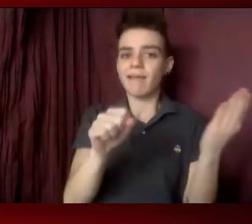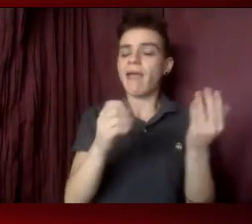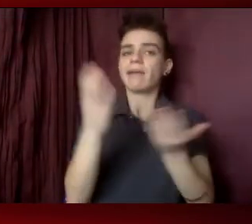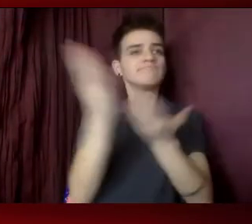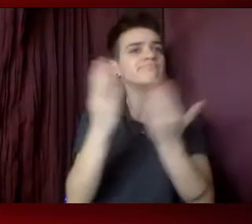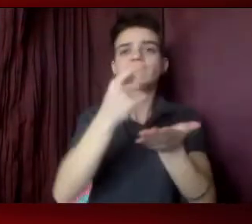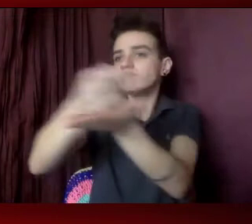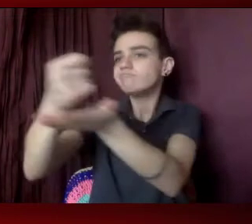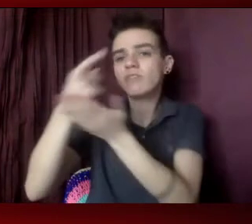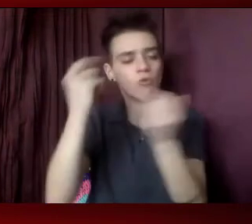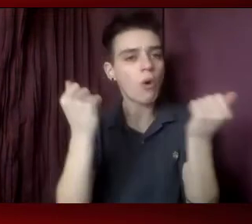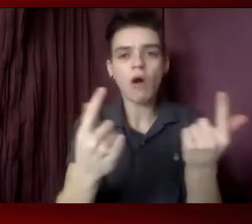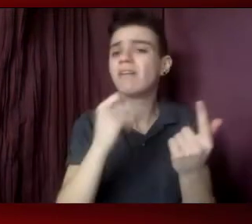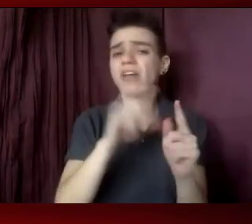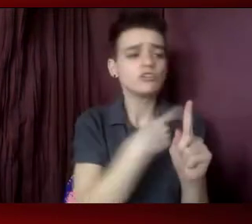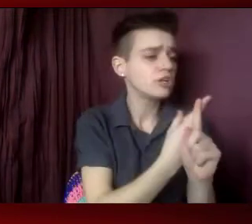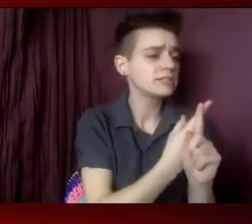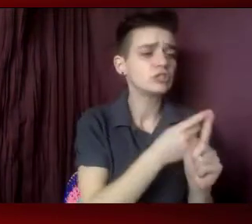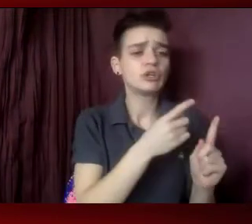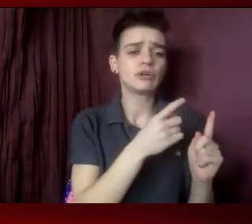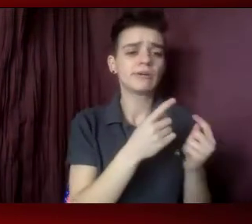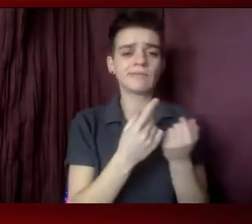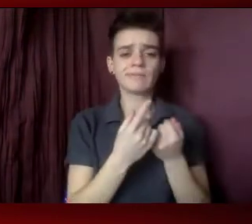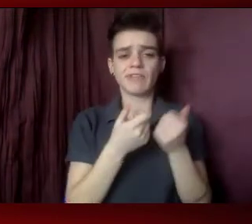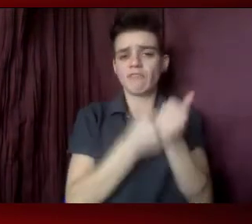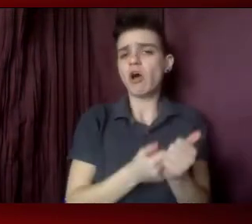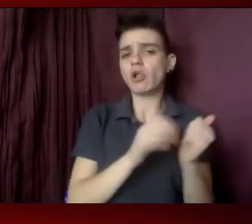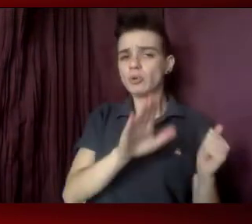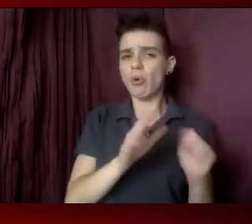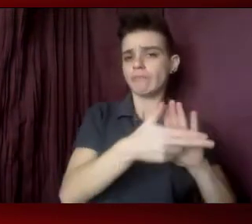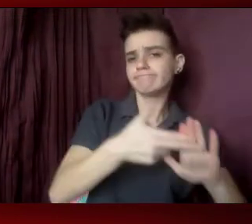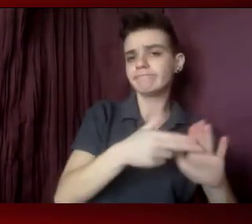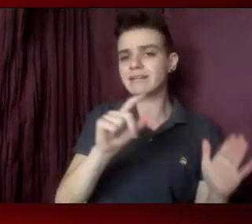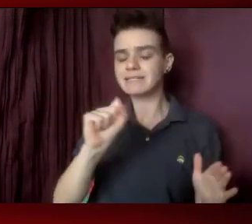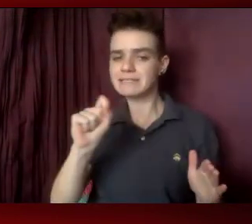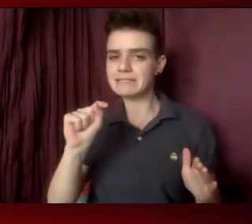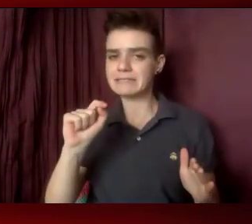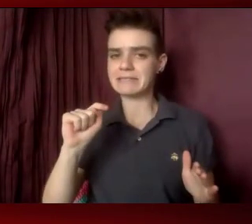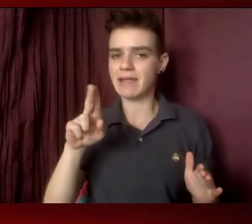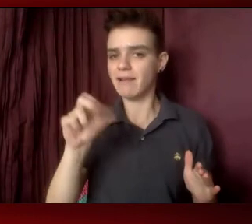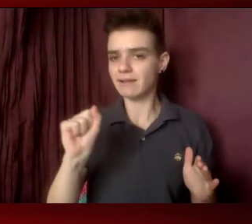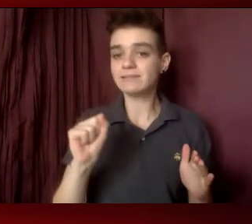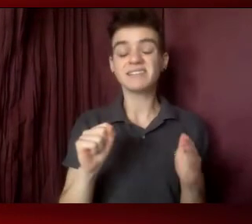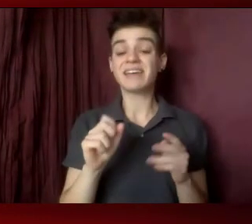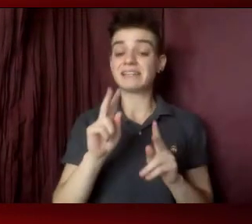servicing a status of a little blood test that you get in the lab. So it's about people and not about the results.